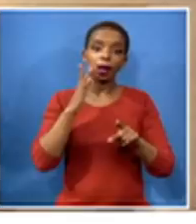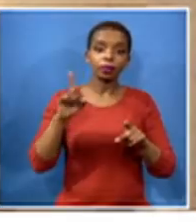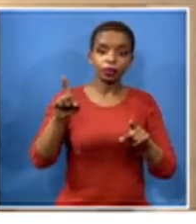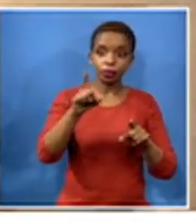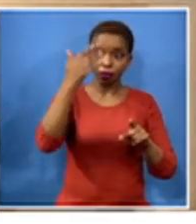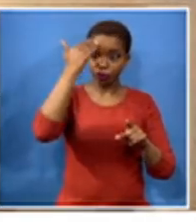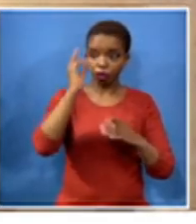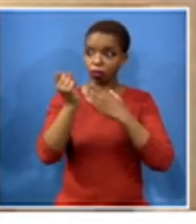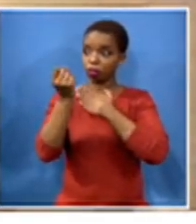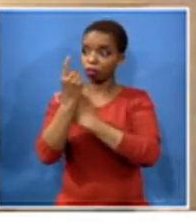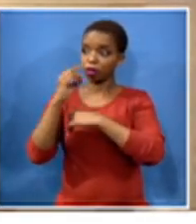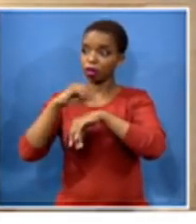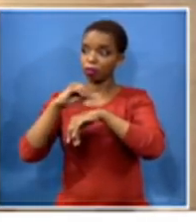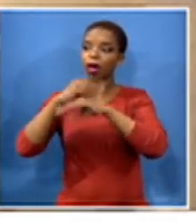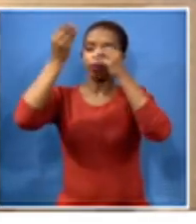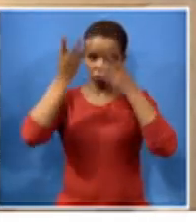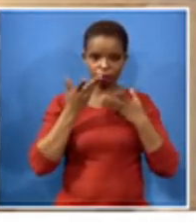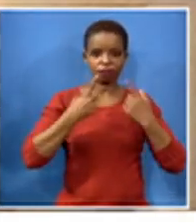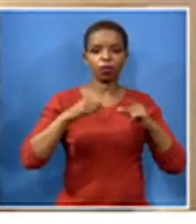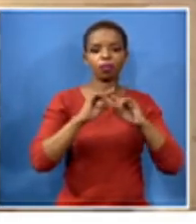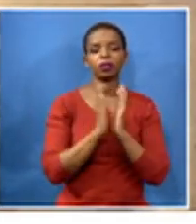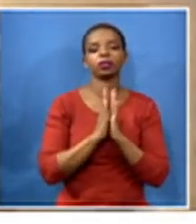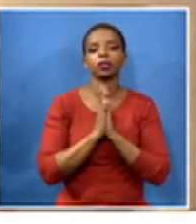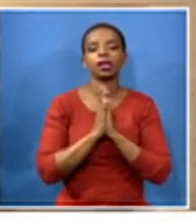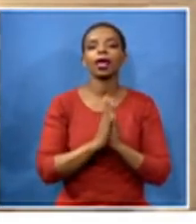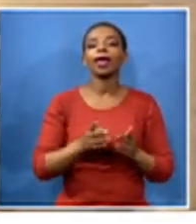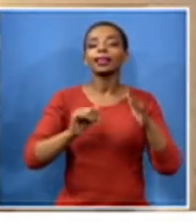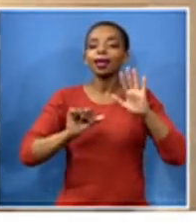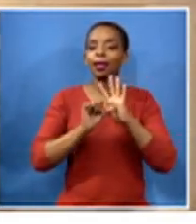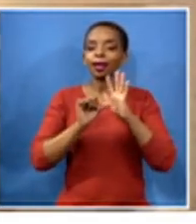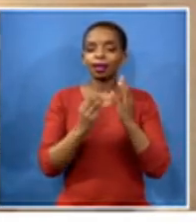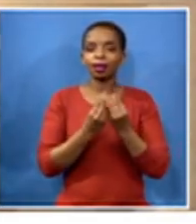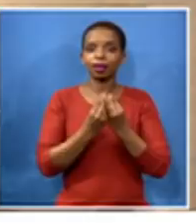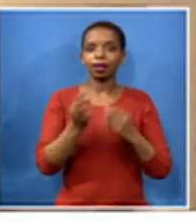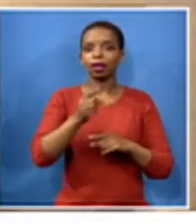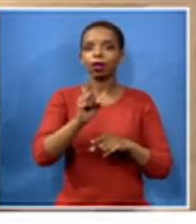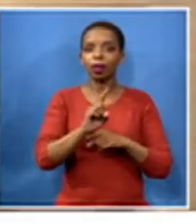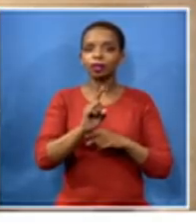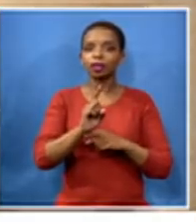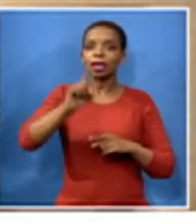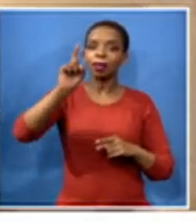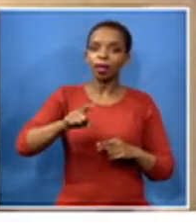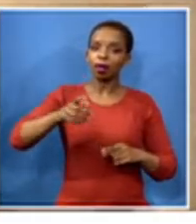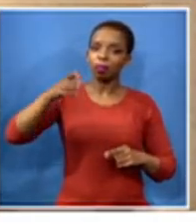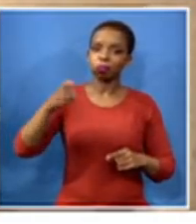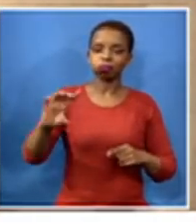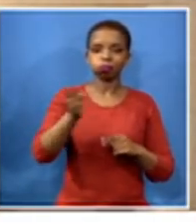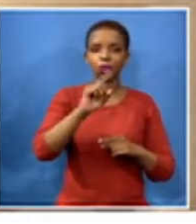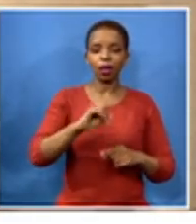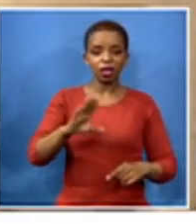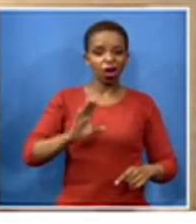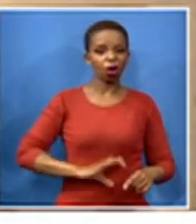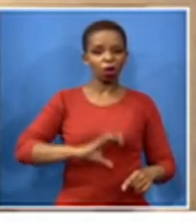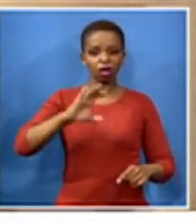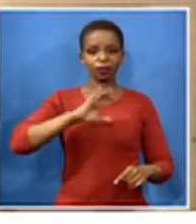issues you then have to let us know the main thing is as bezel said there must be a confidence that